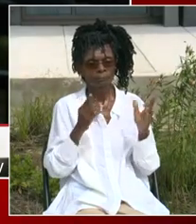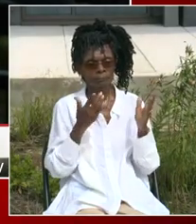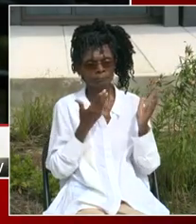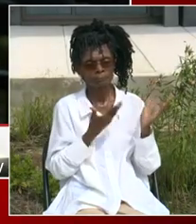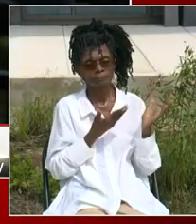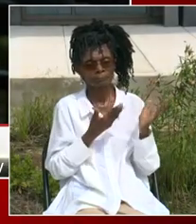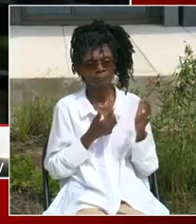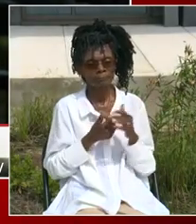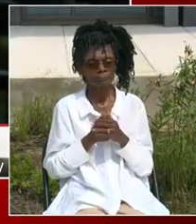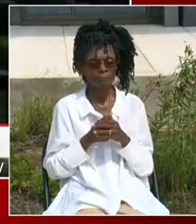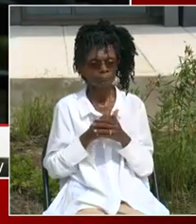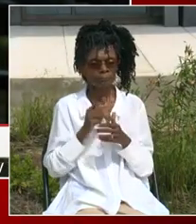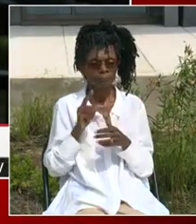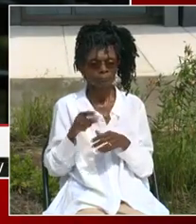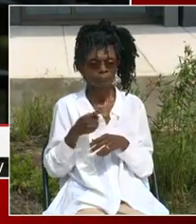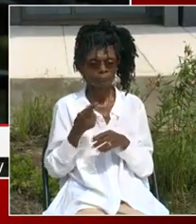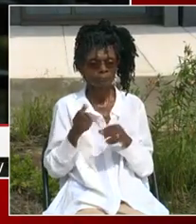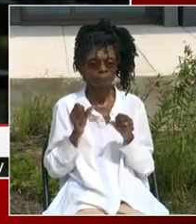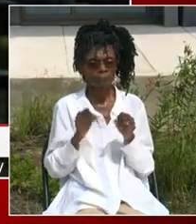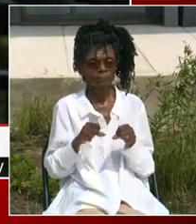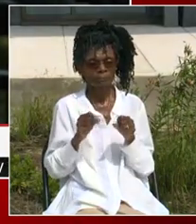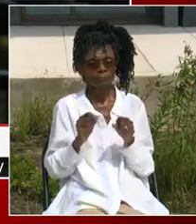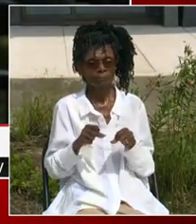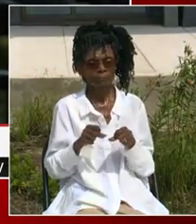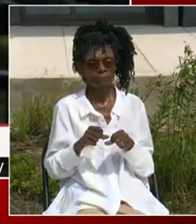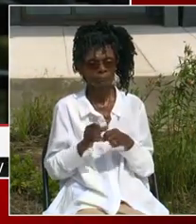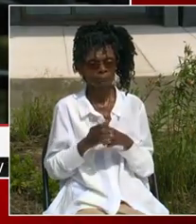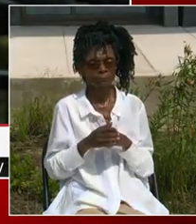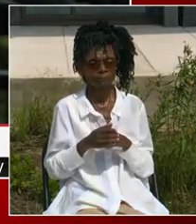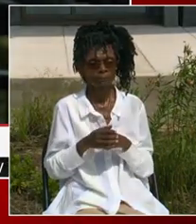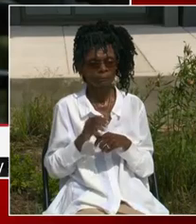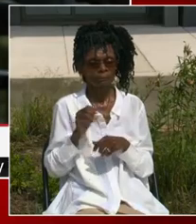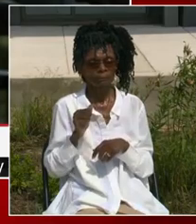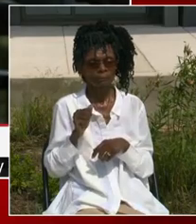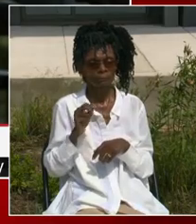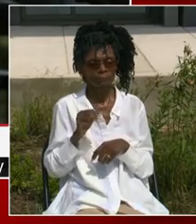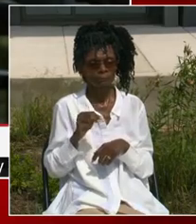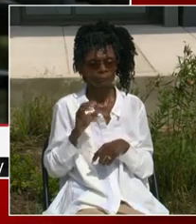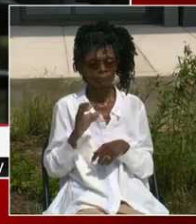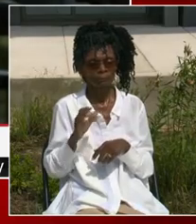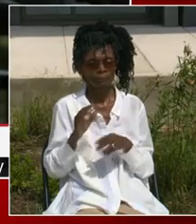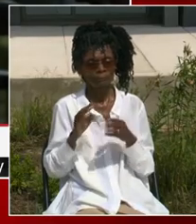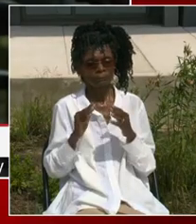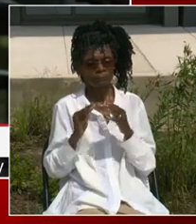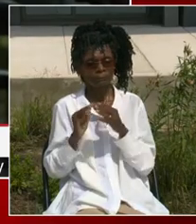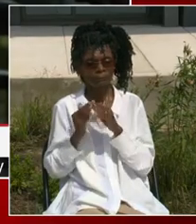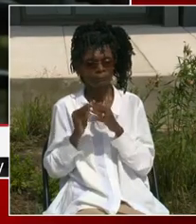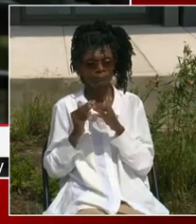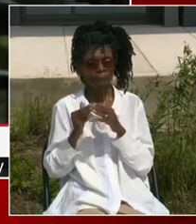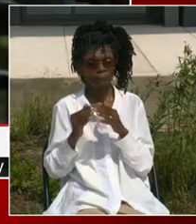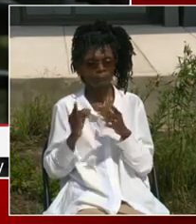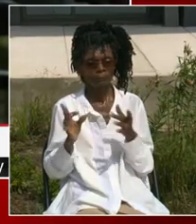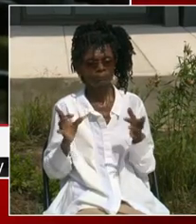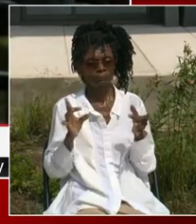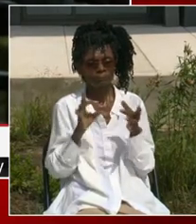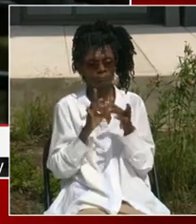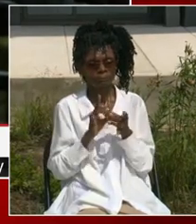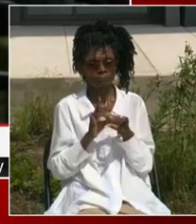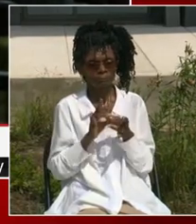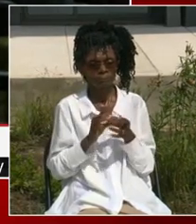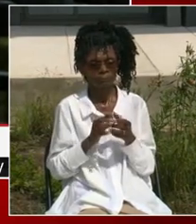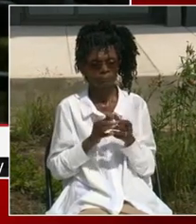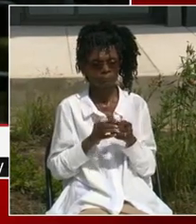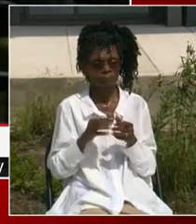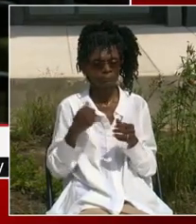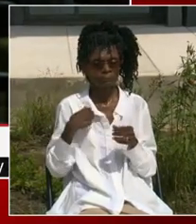the Chancellor and the Councilmember and the budgets that were involved to get this and also at full funding. We at one point didn't think we were going to have the